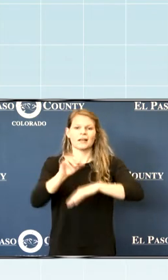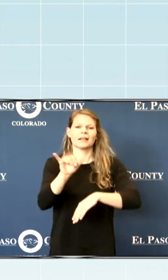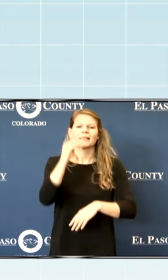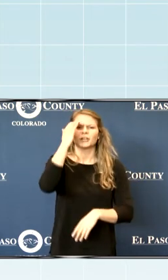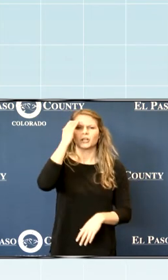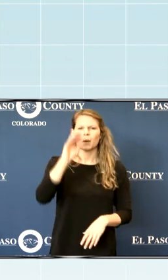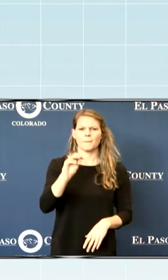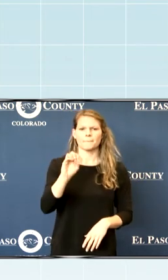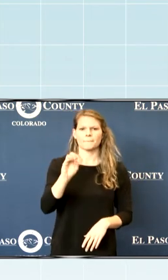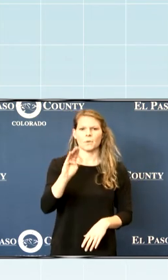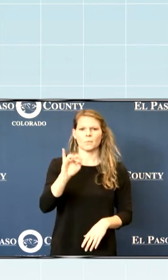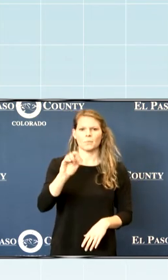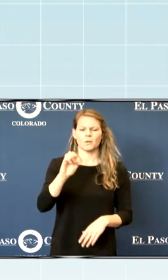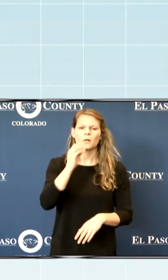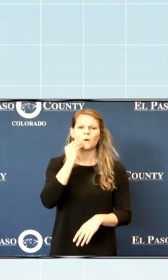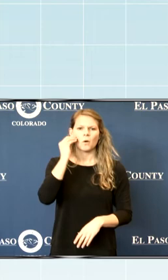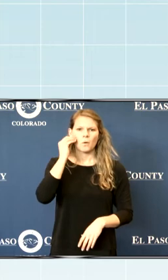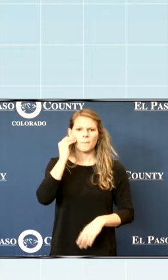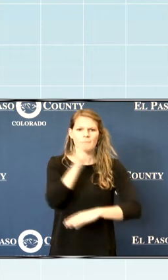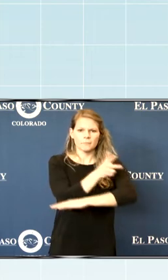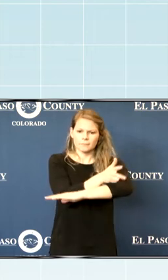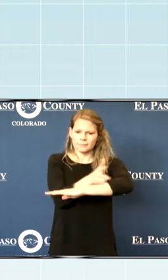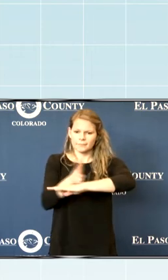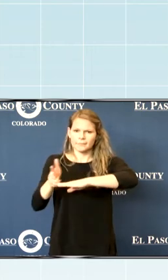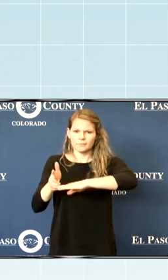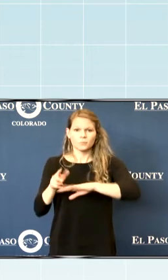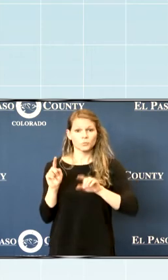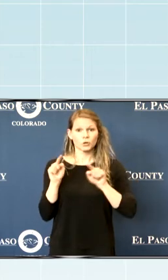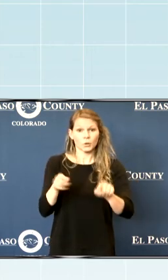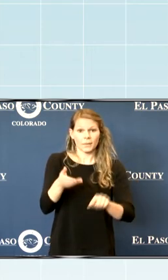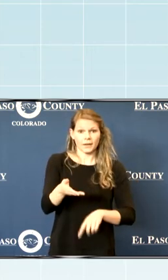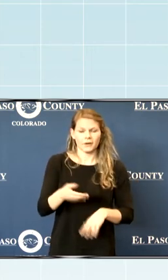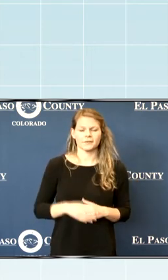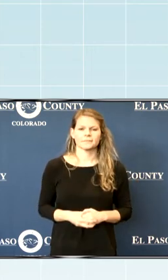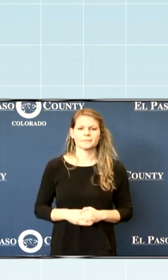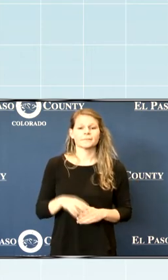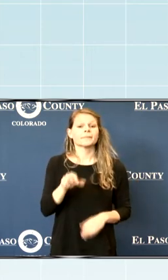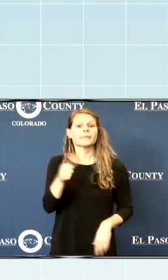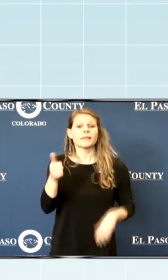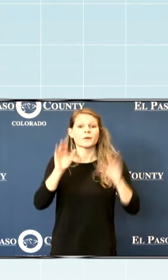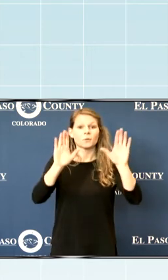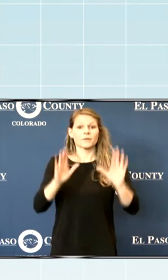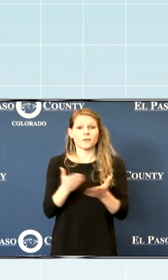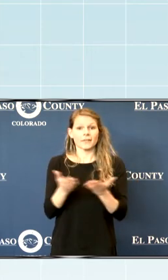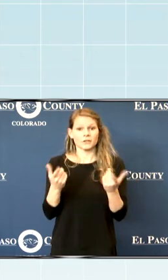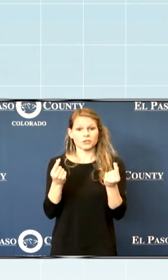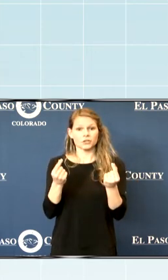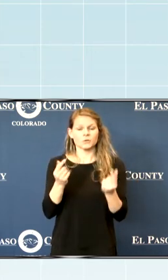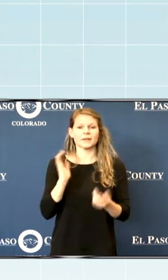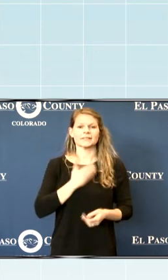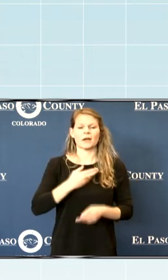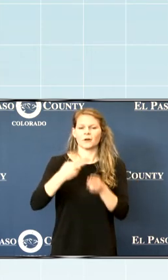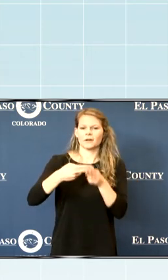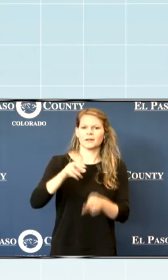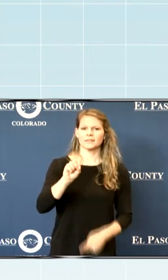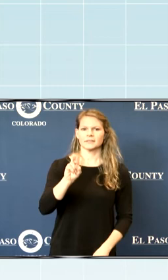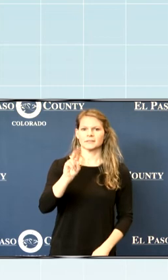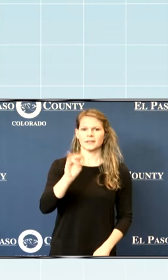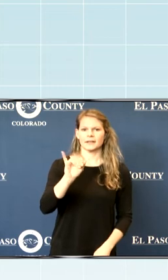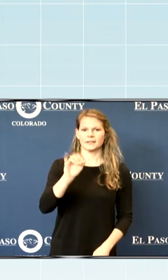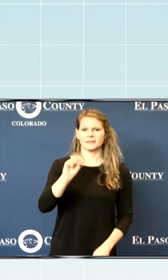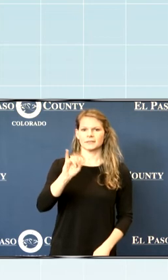park. Another wonderful thing we're doing in El Paso County is our Sunnyside Market in Fountain.